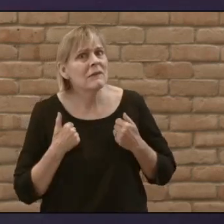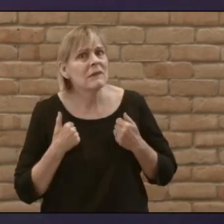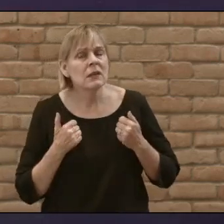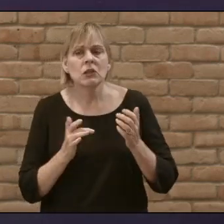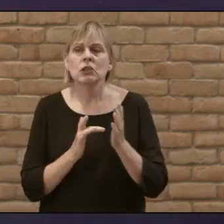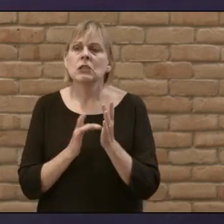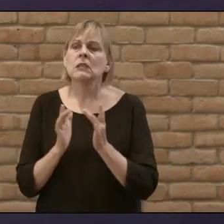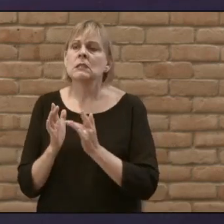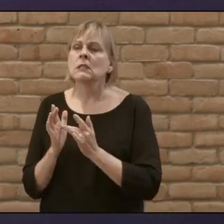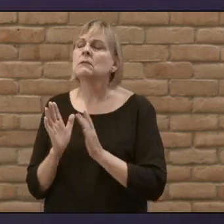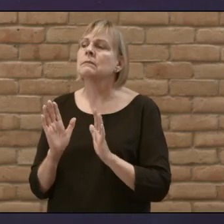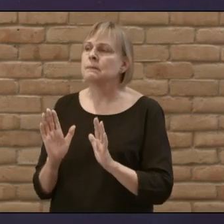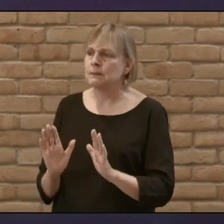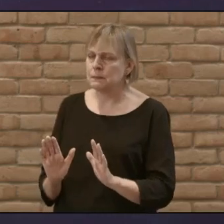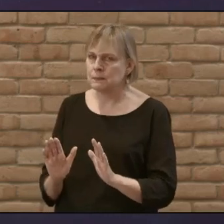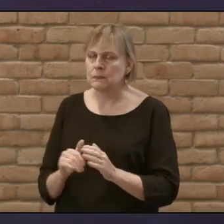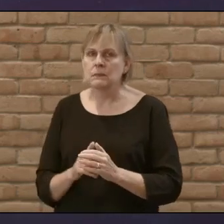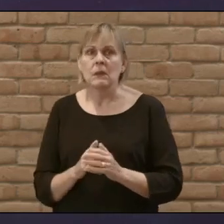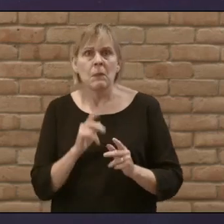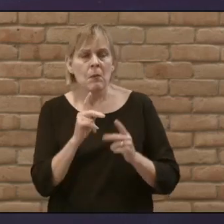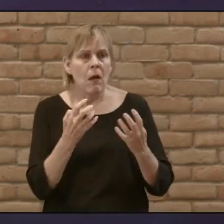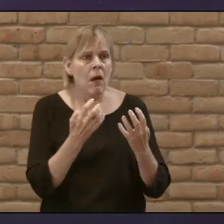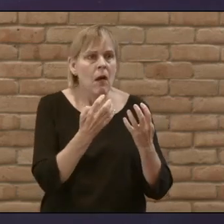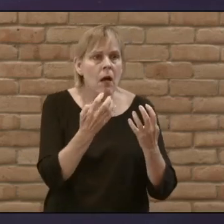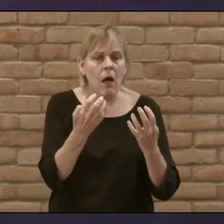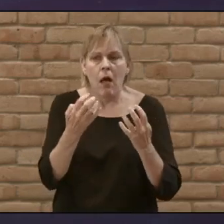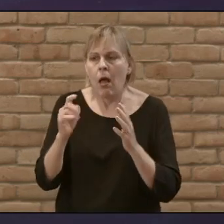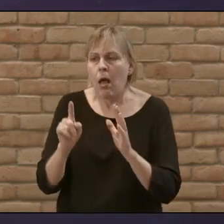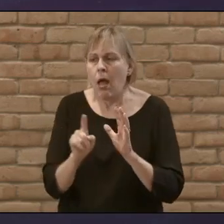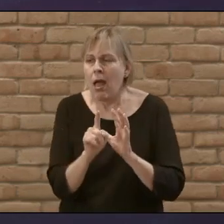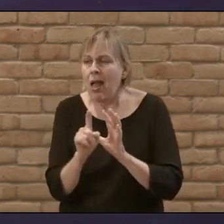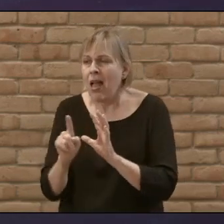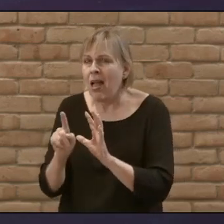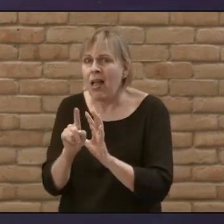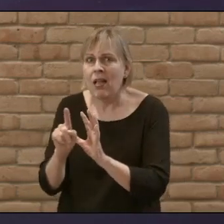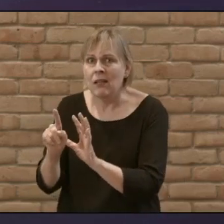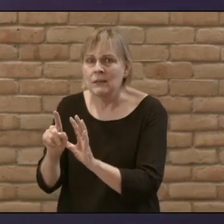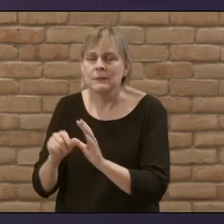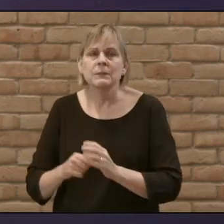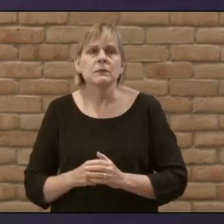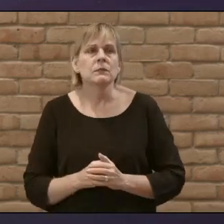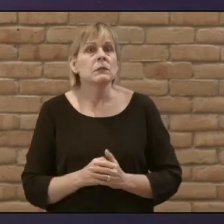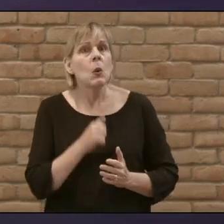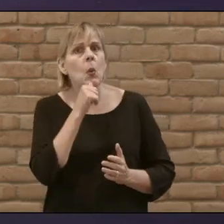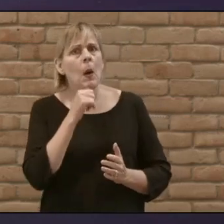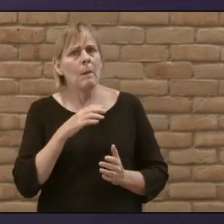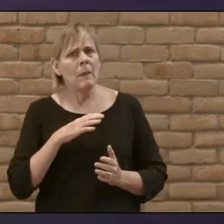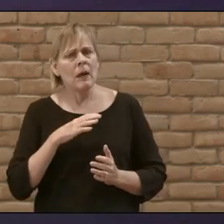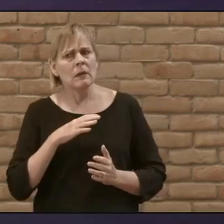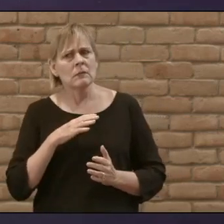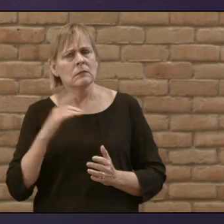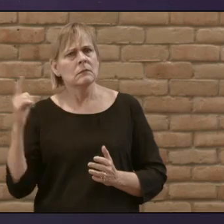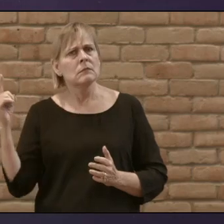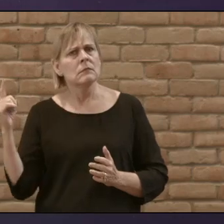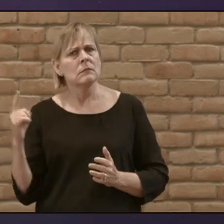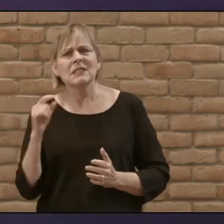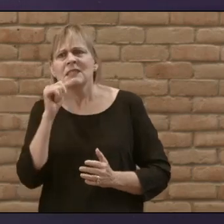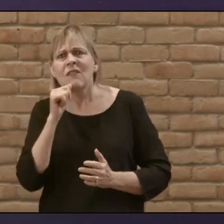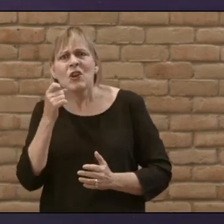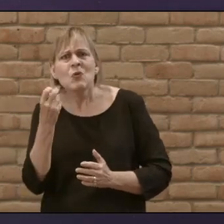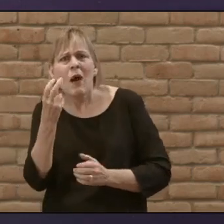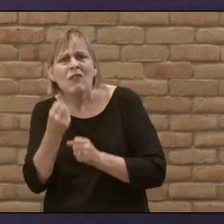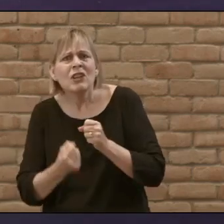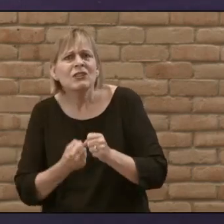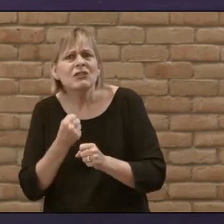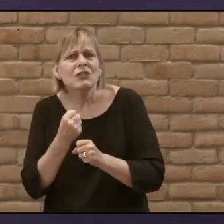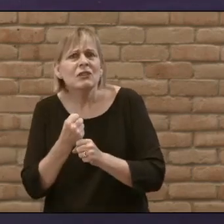Jesus went with him. And all the people followed, crowding around him. A woman in the crowd had suffered for 12